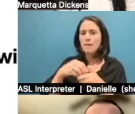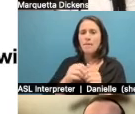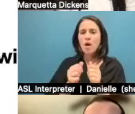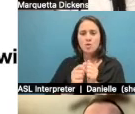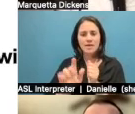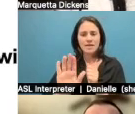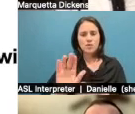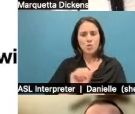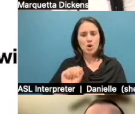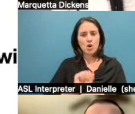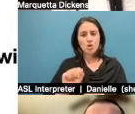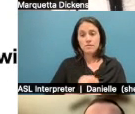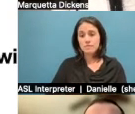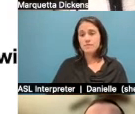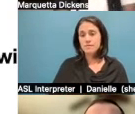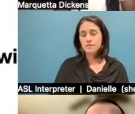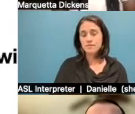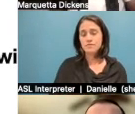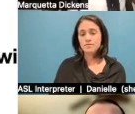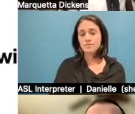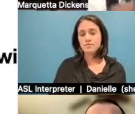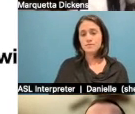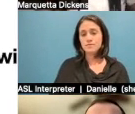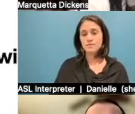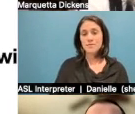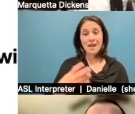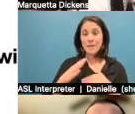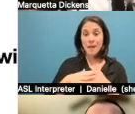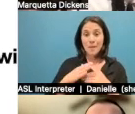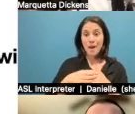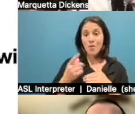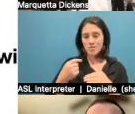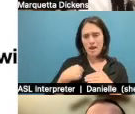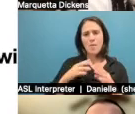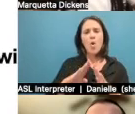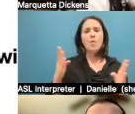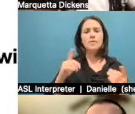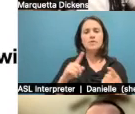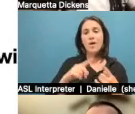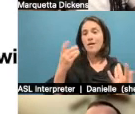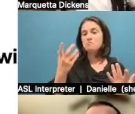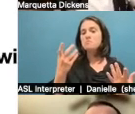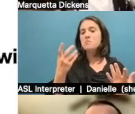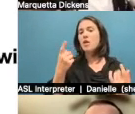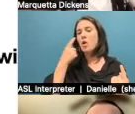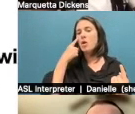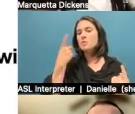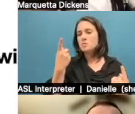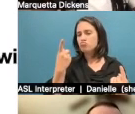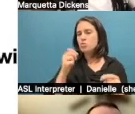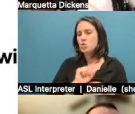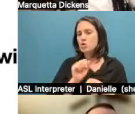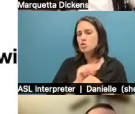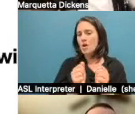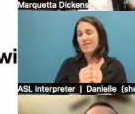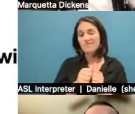Justin is kind of asking. And at bare minimum, I'm open to the idea. Whereas there's other times where folks